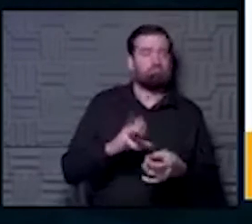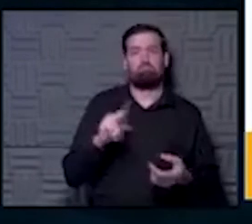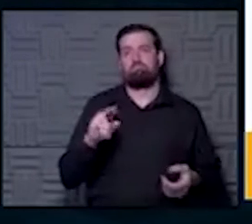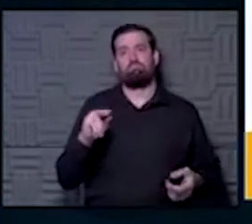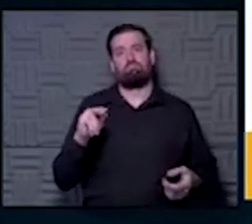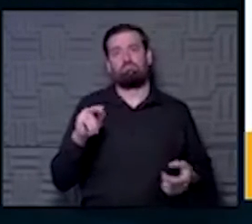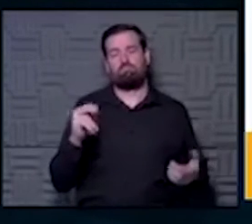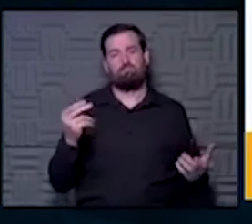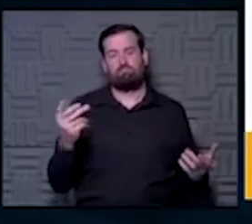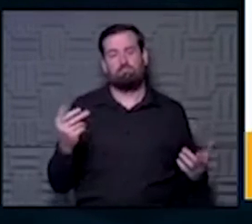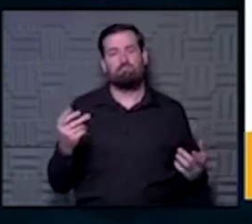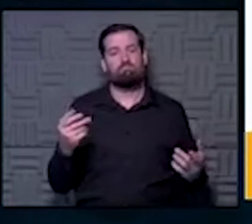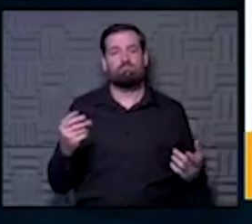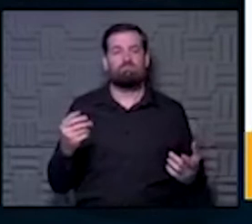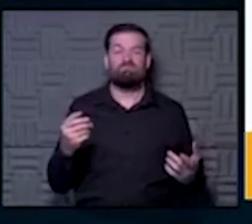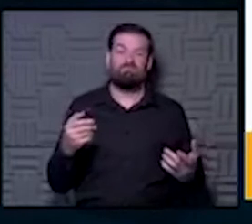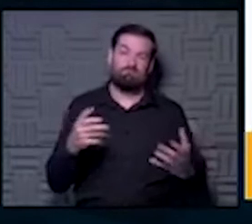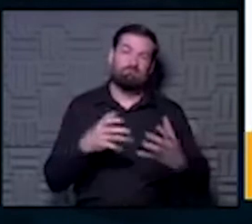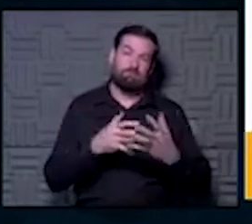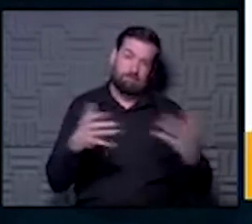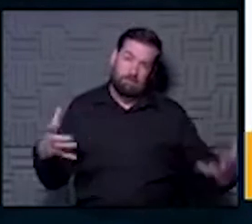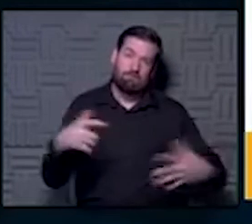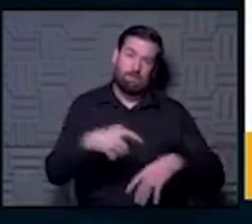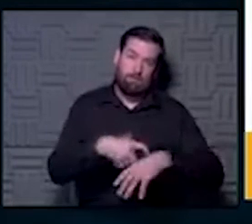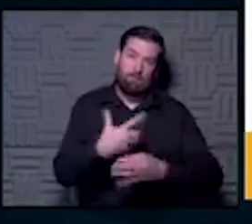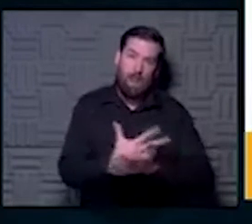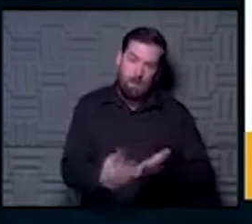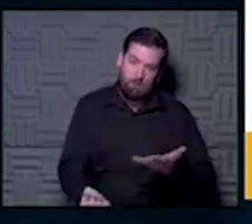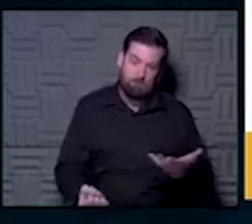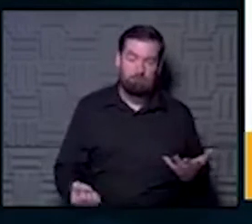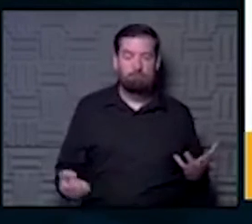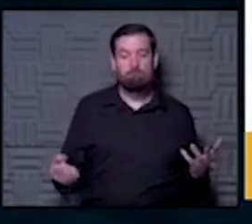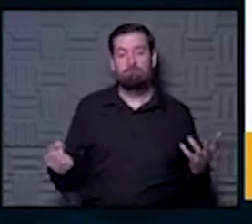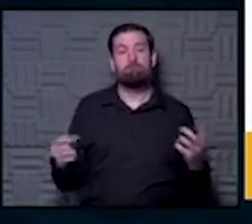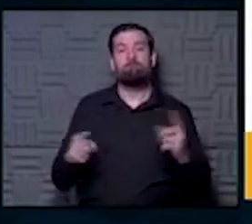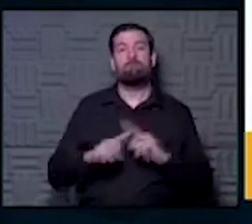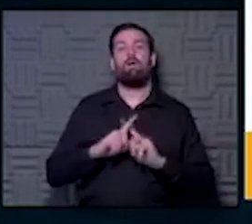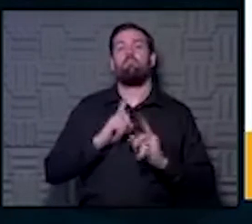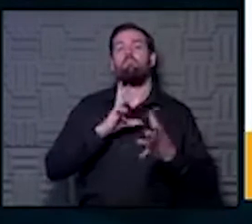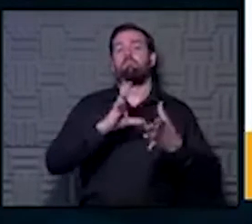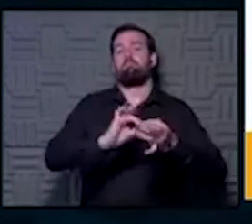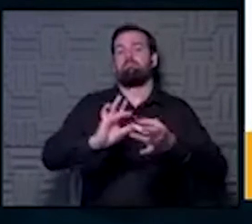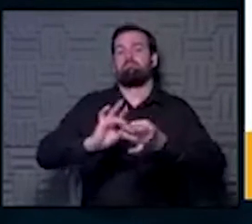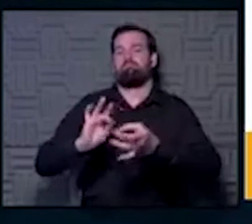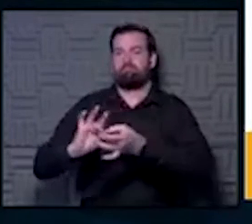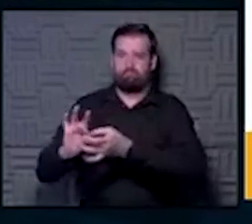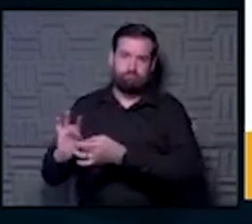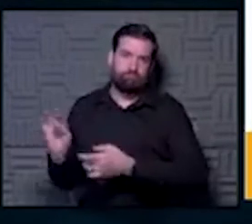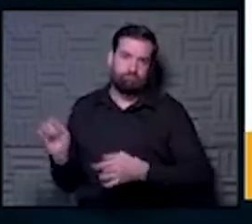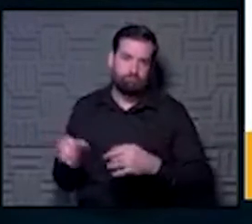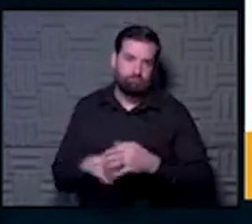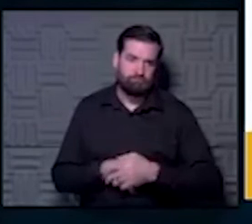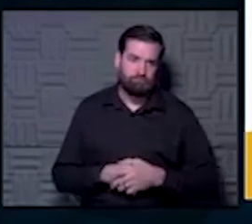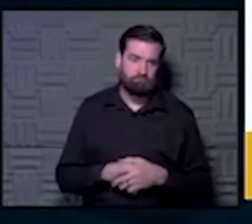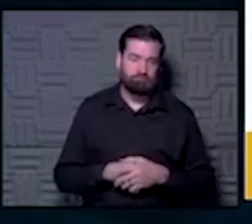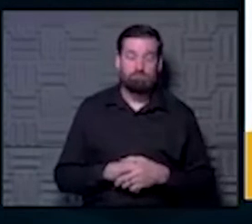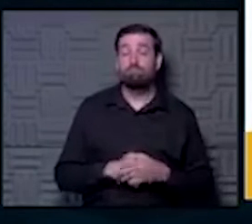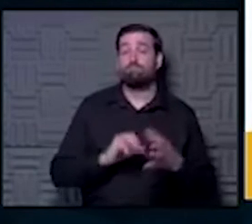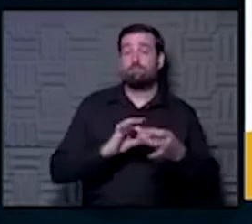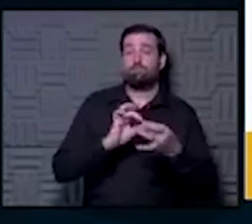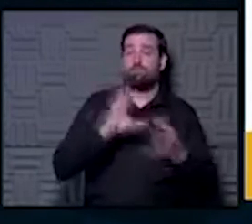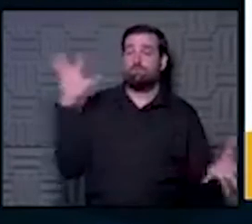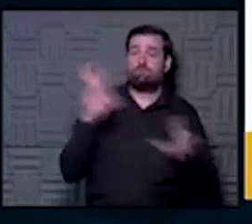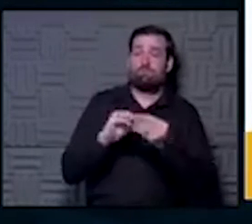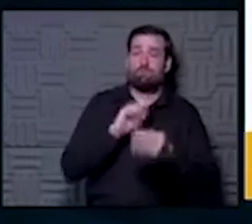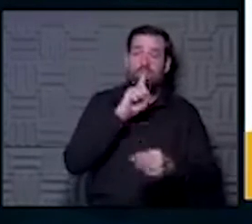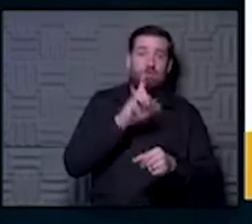take up a lot of our time today. But I wanted to call out a little bit. I will mention that our total confirmed